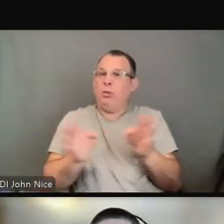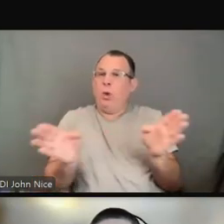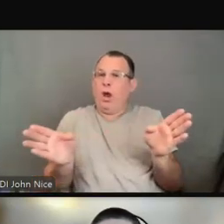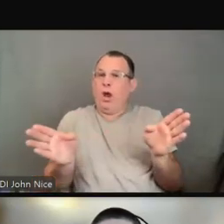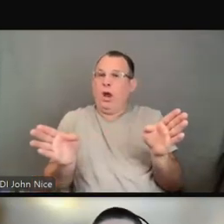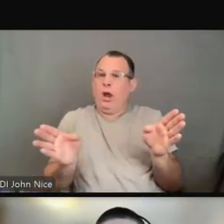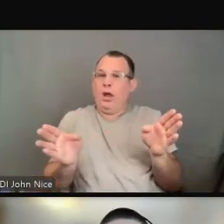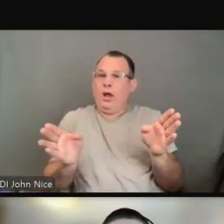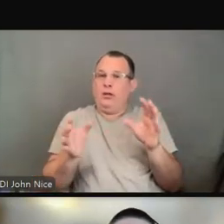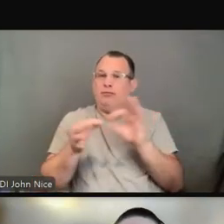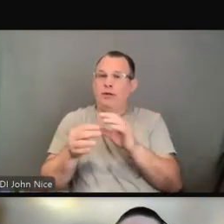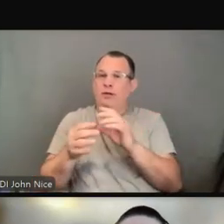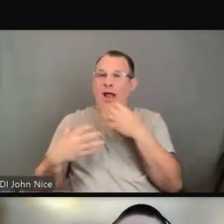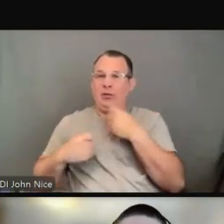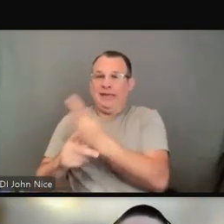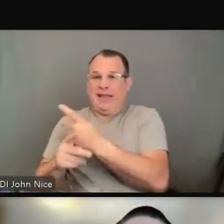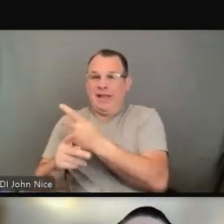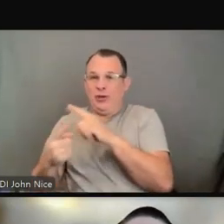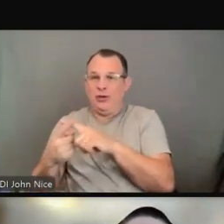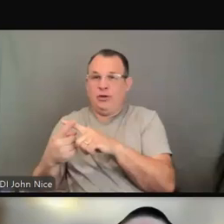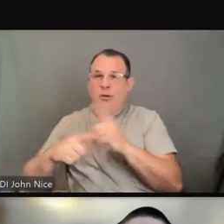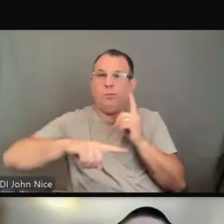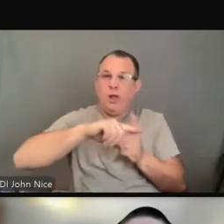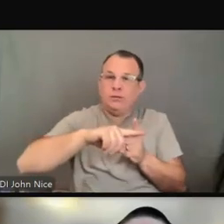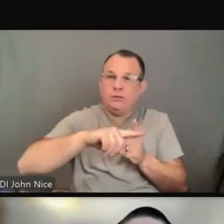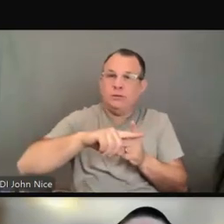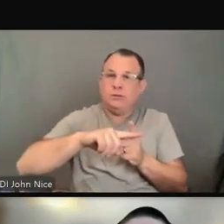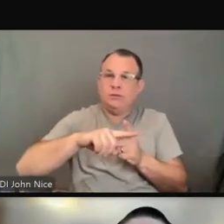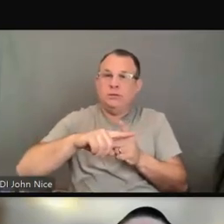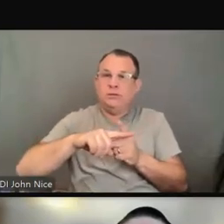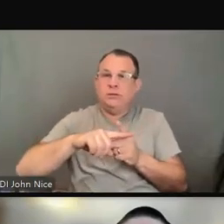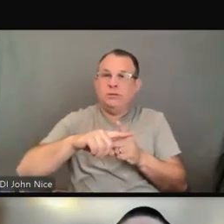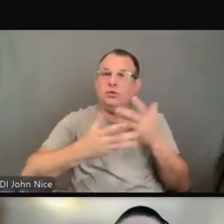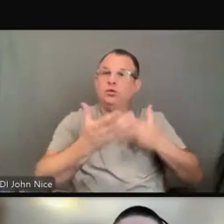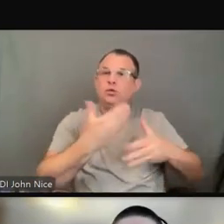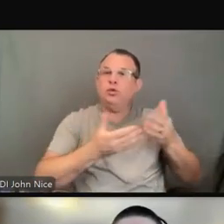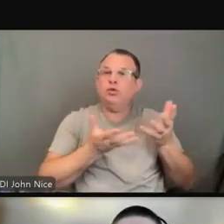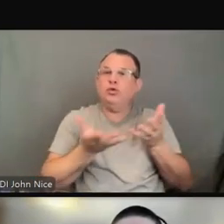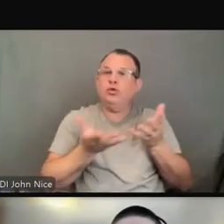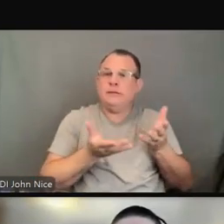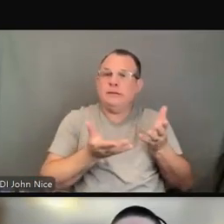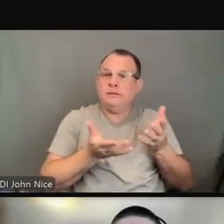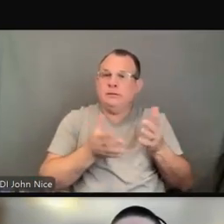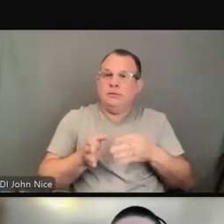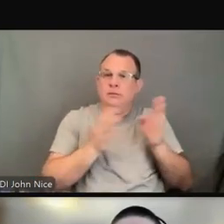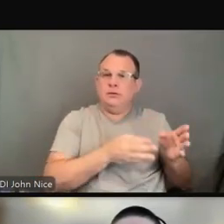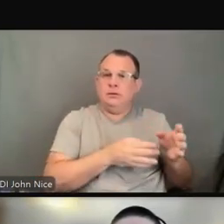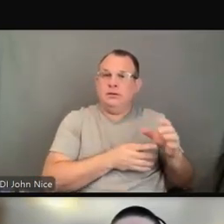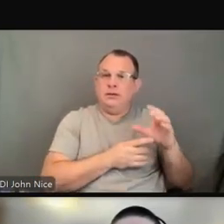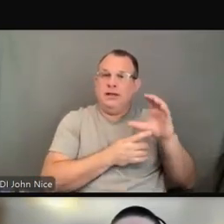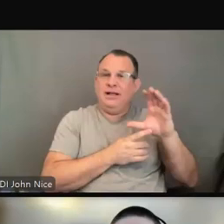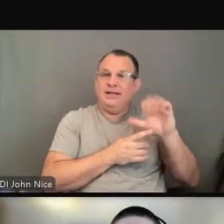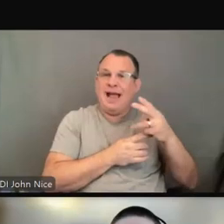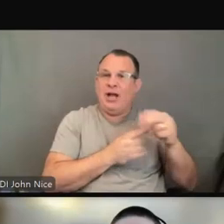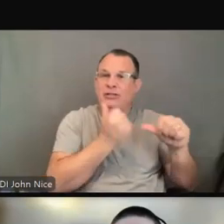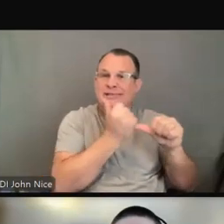but it also covers programs such as social service programs, cash assistance, child welfare programs, things like